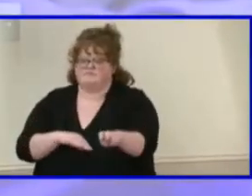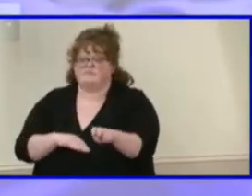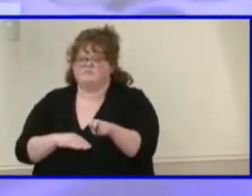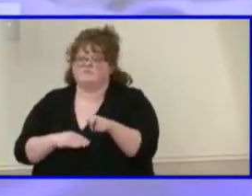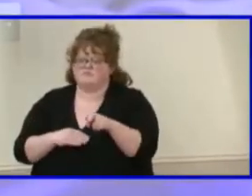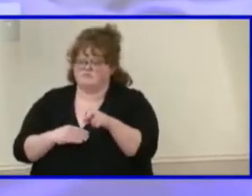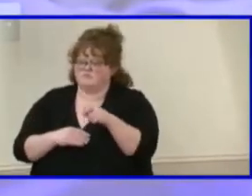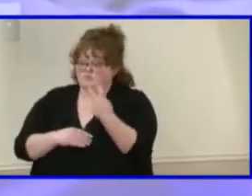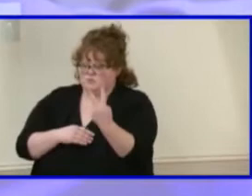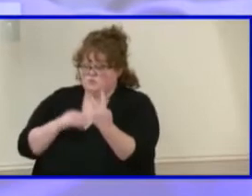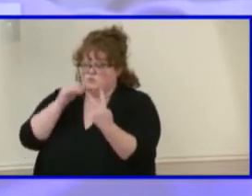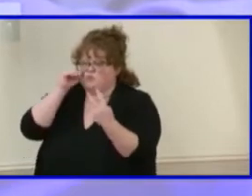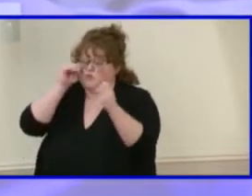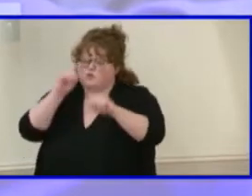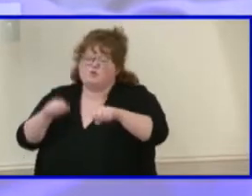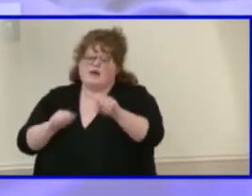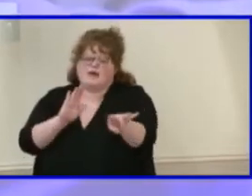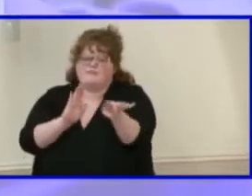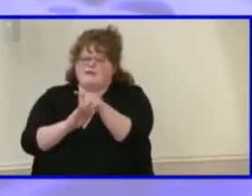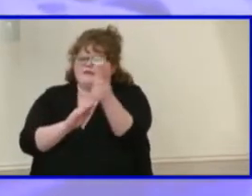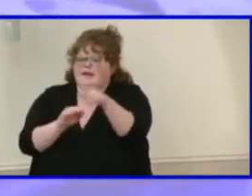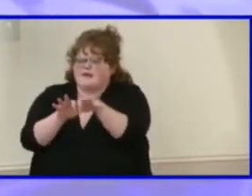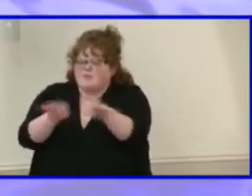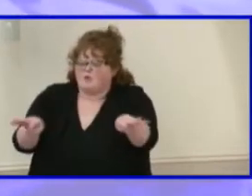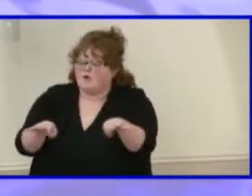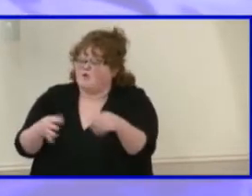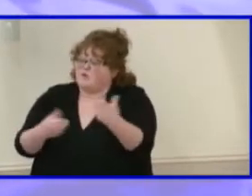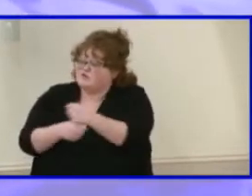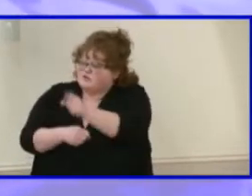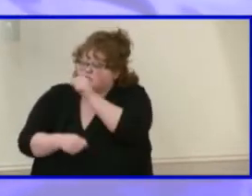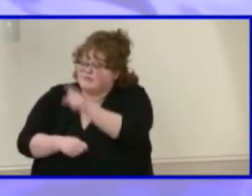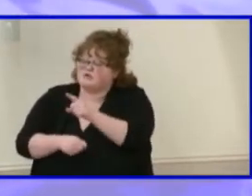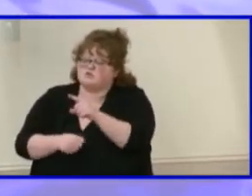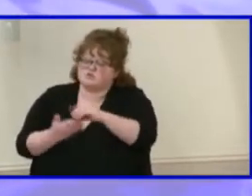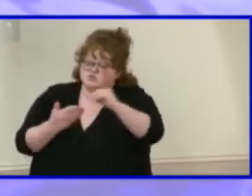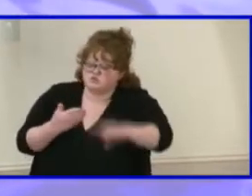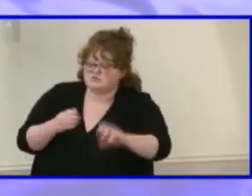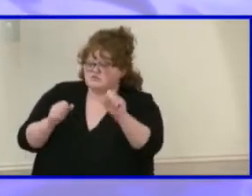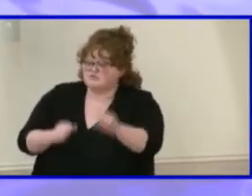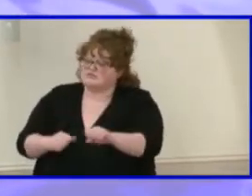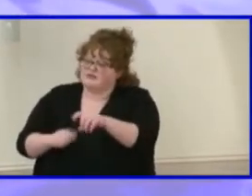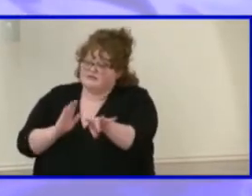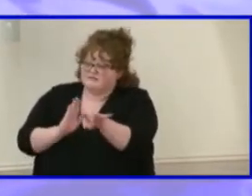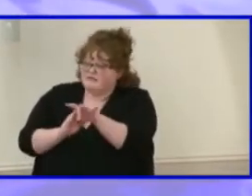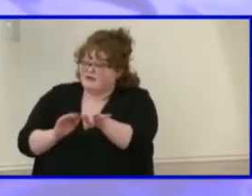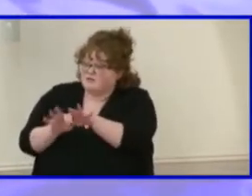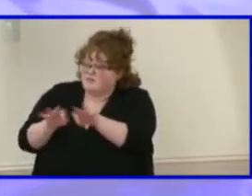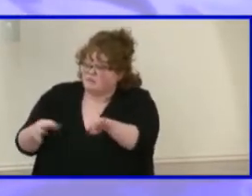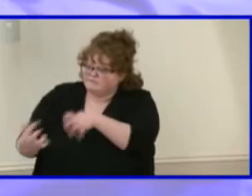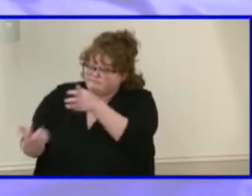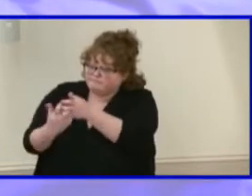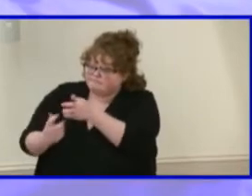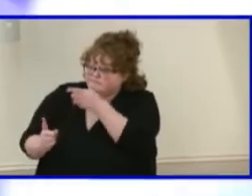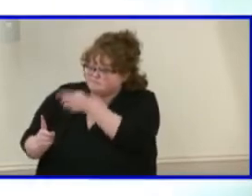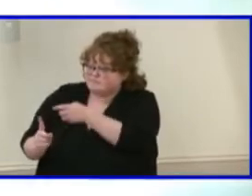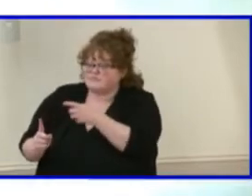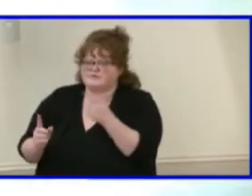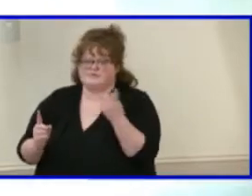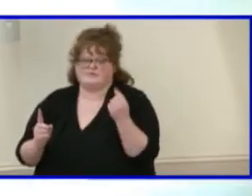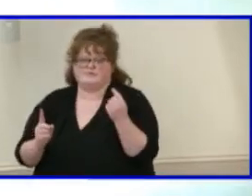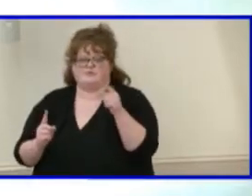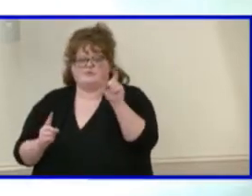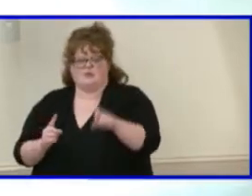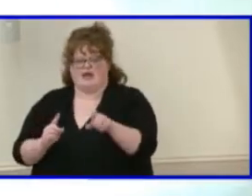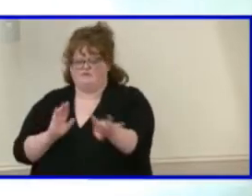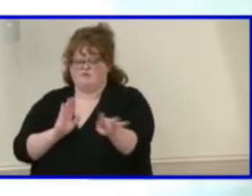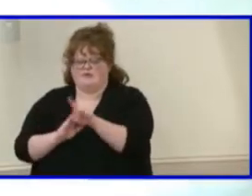Choose a diploma. To help students find the Virginia diploma requirements that pertain to them, they simply need to identify when they entered